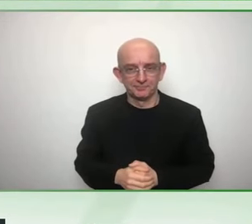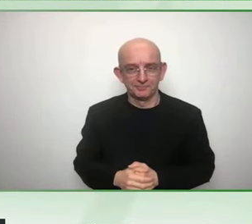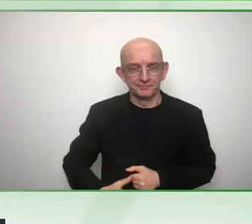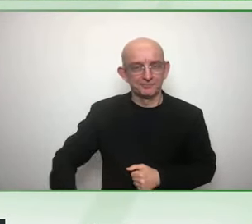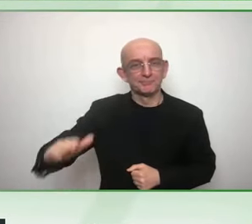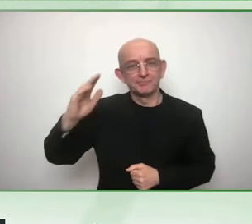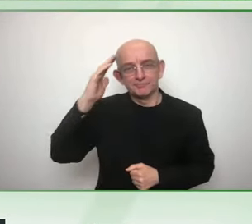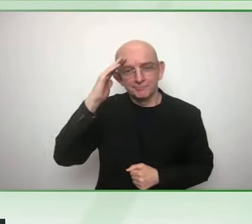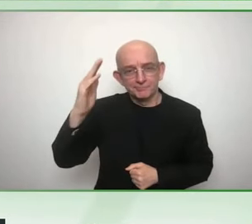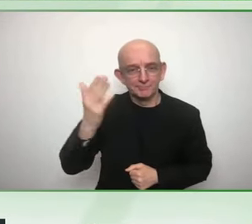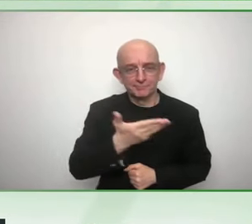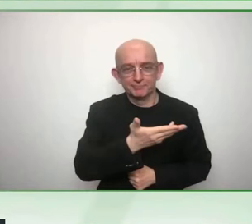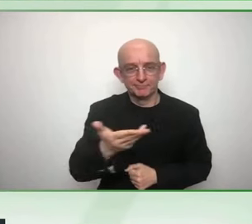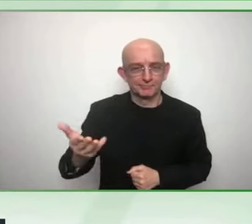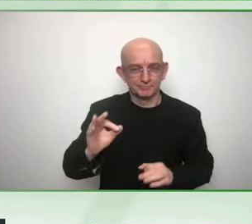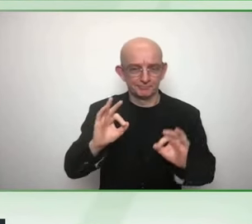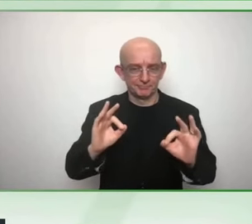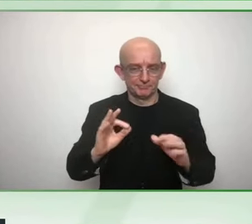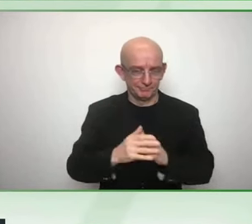Aiko, I think you're on mute.